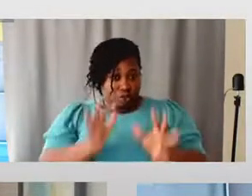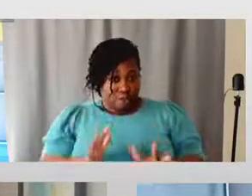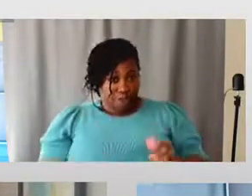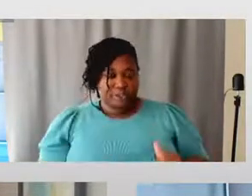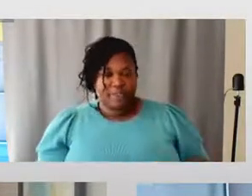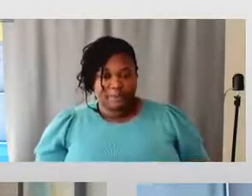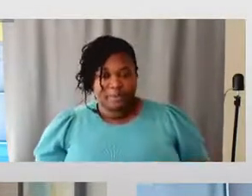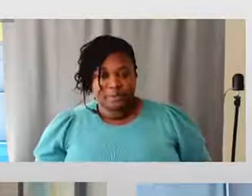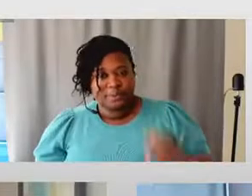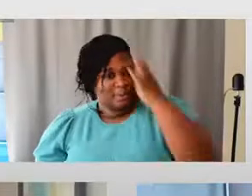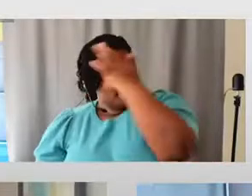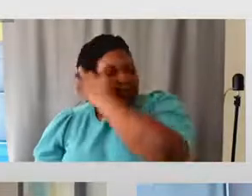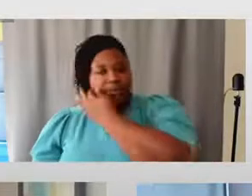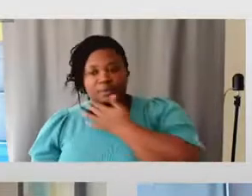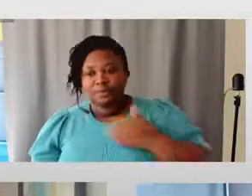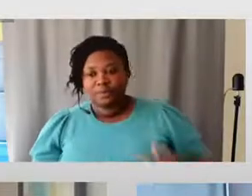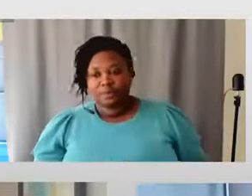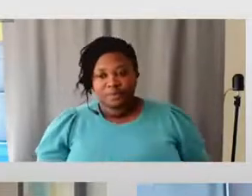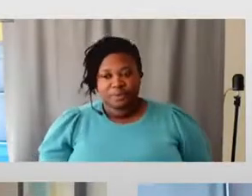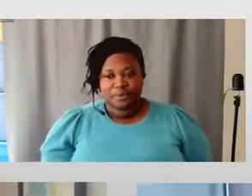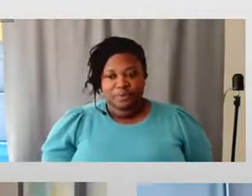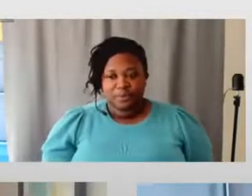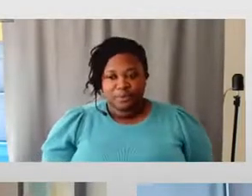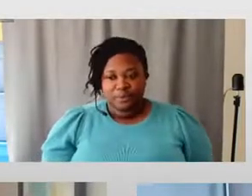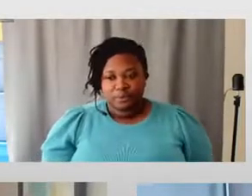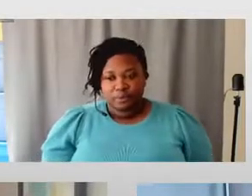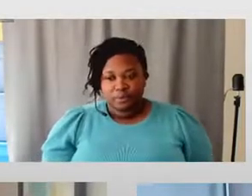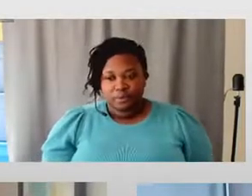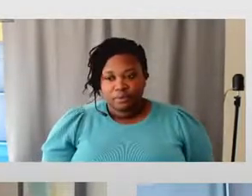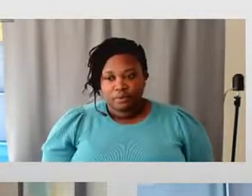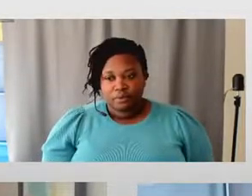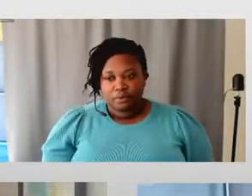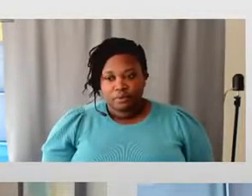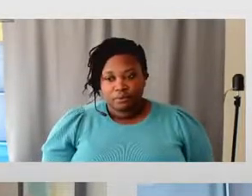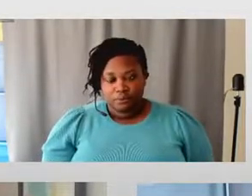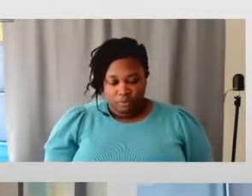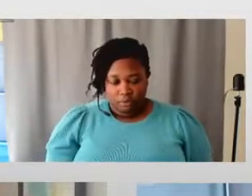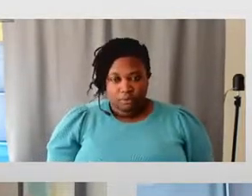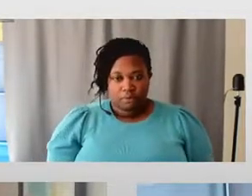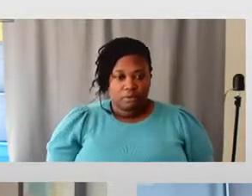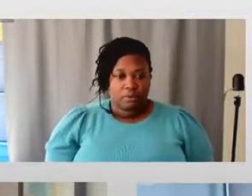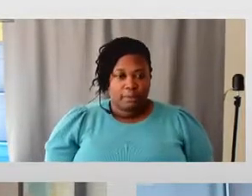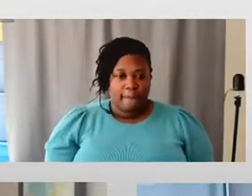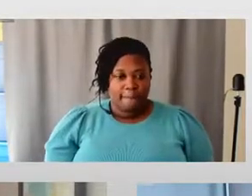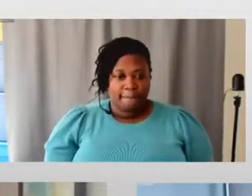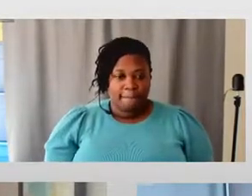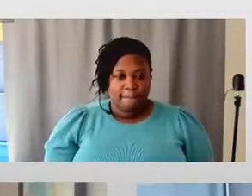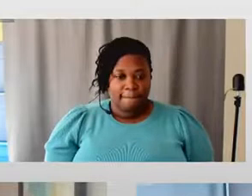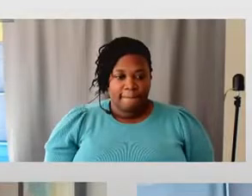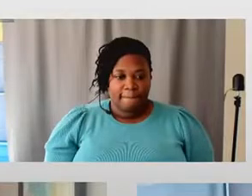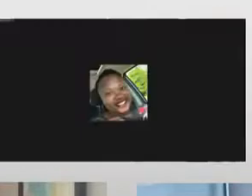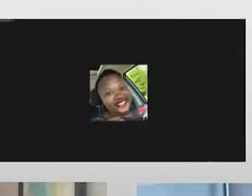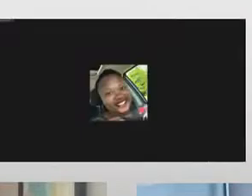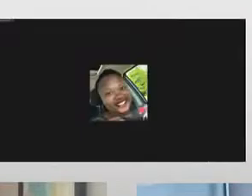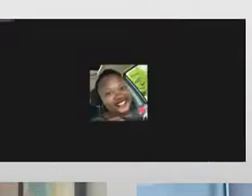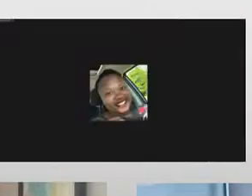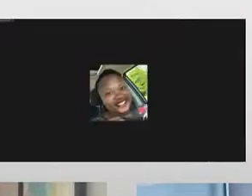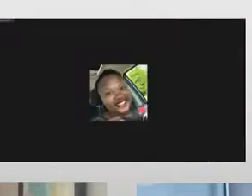Thank you so much for that. I really enjoyed your talk, and I think it's such a